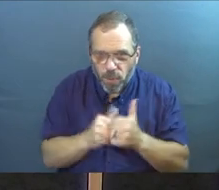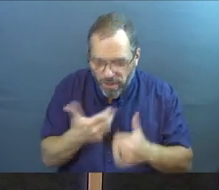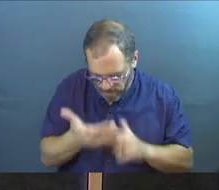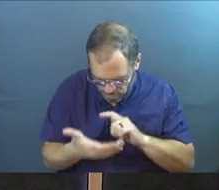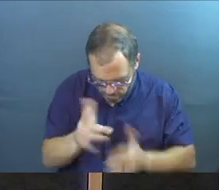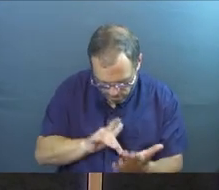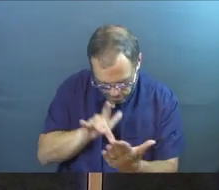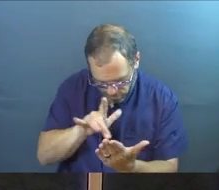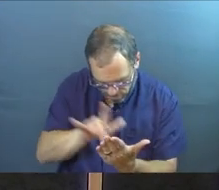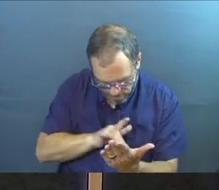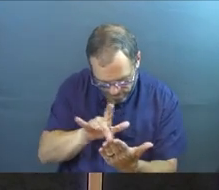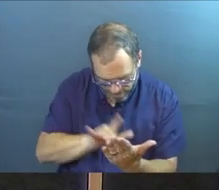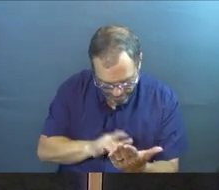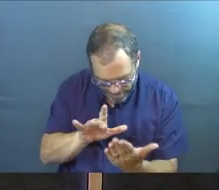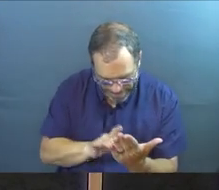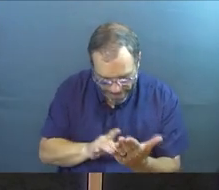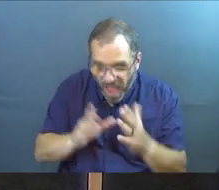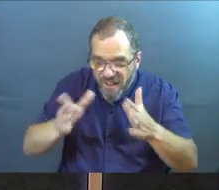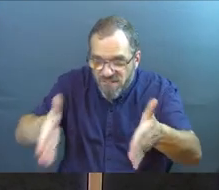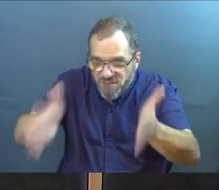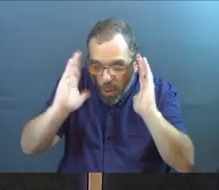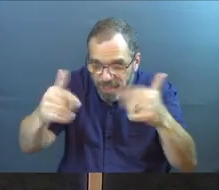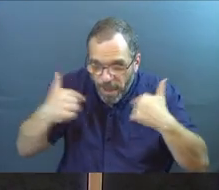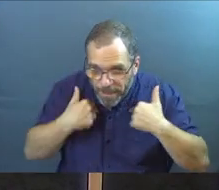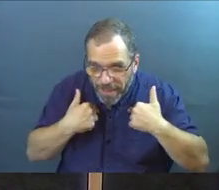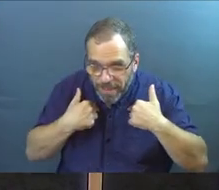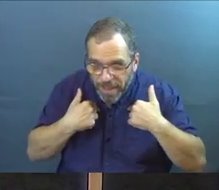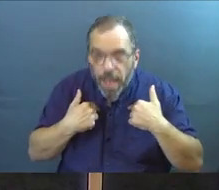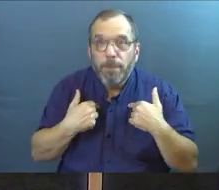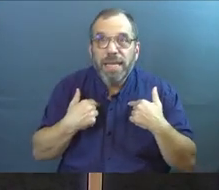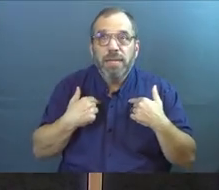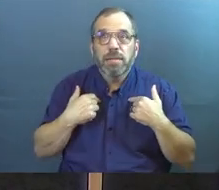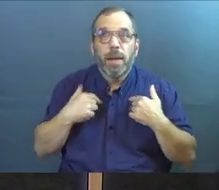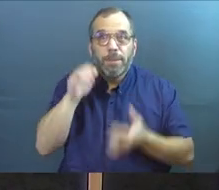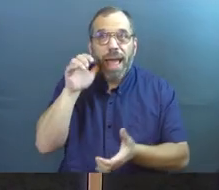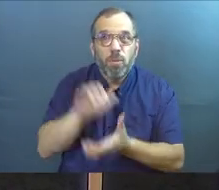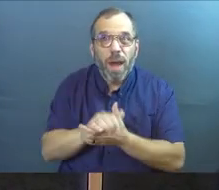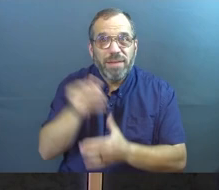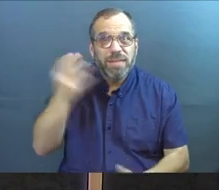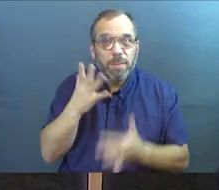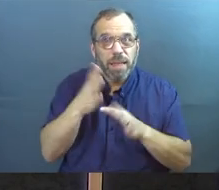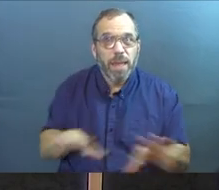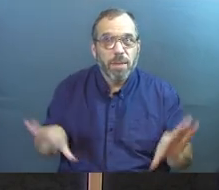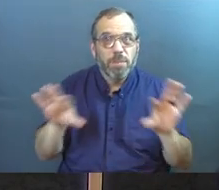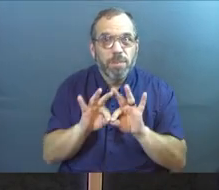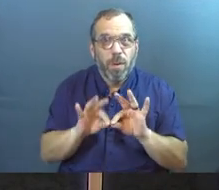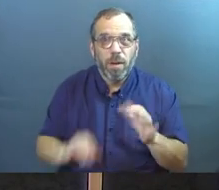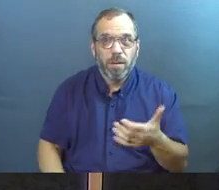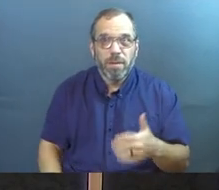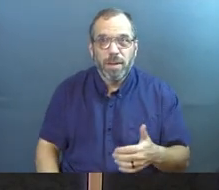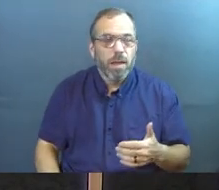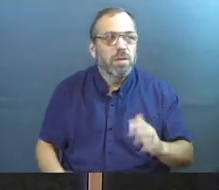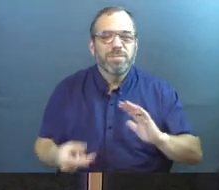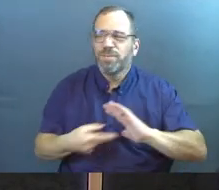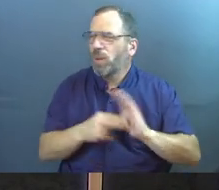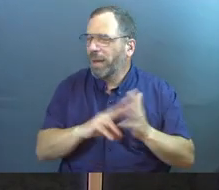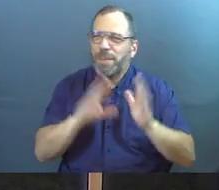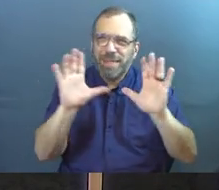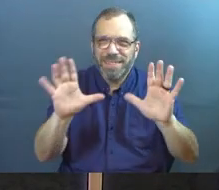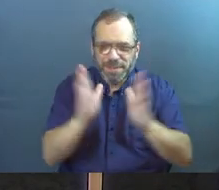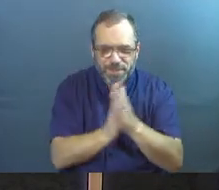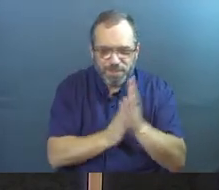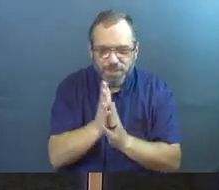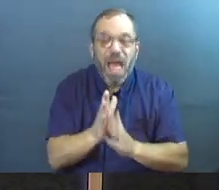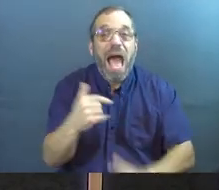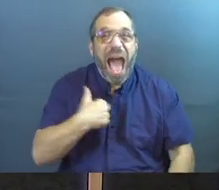with your phone or anything else. I hope that you're focused because she's about to tell me something really, really important. And of course, the point I'm trying to get to